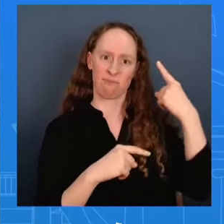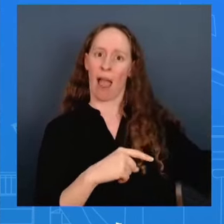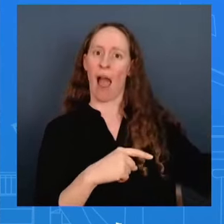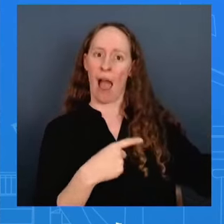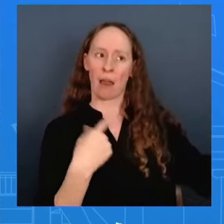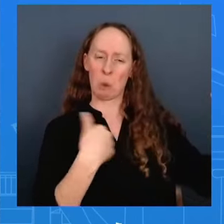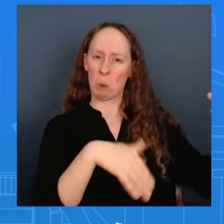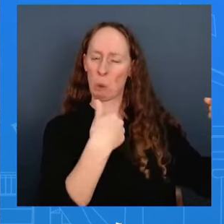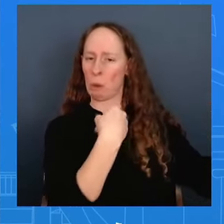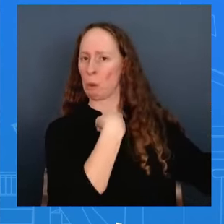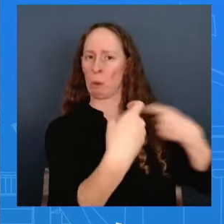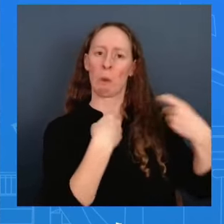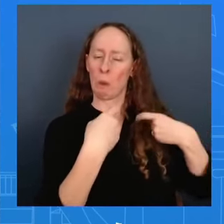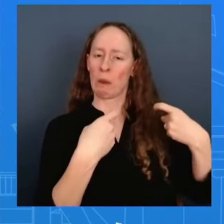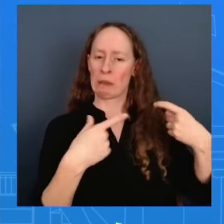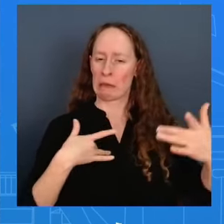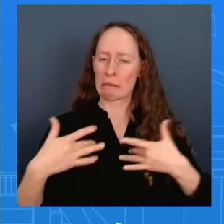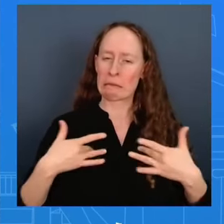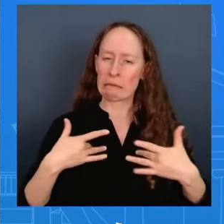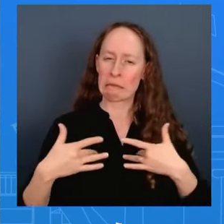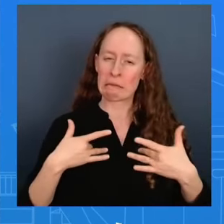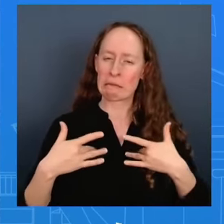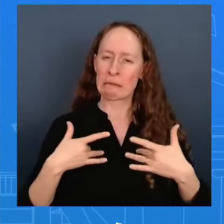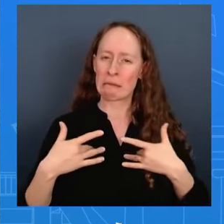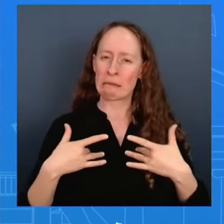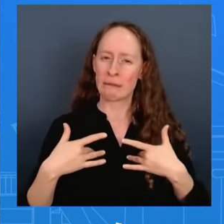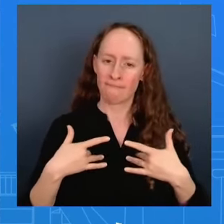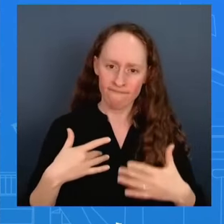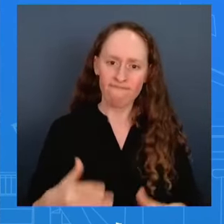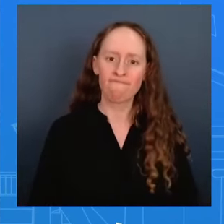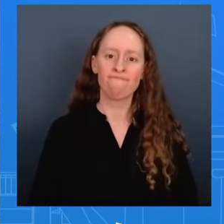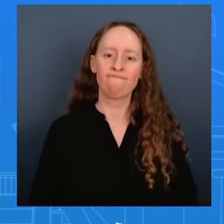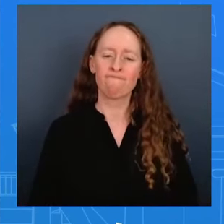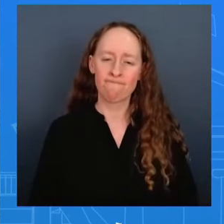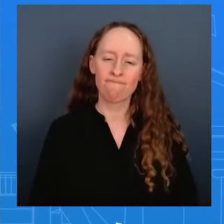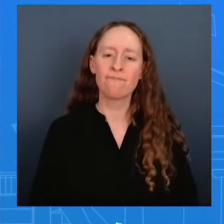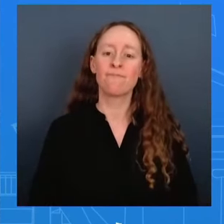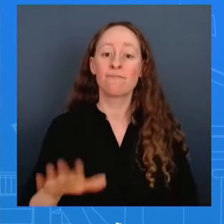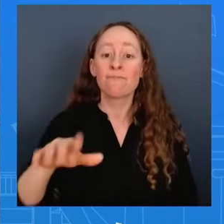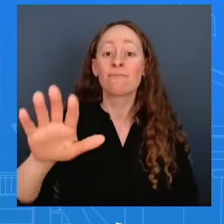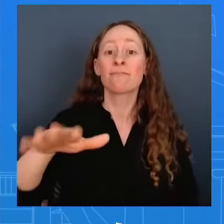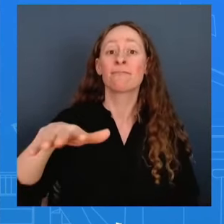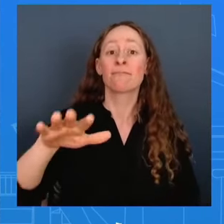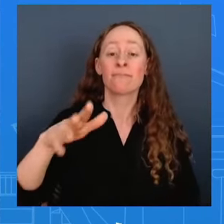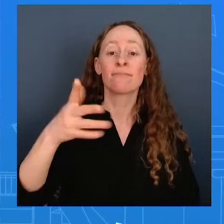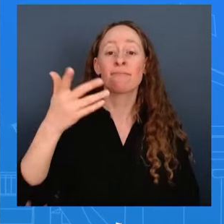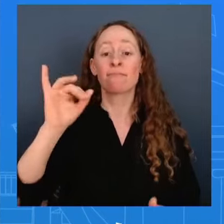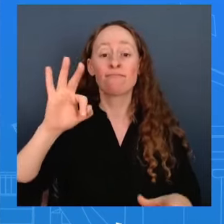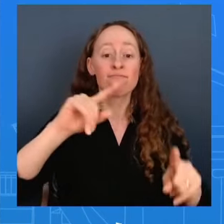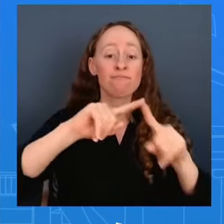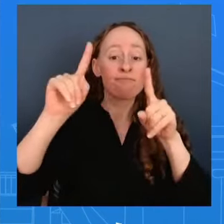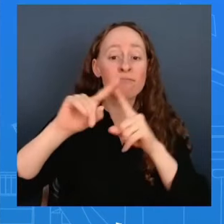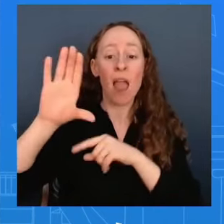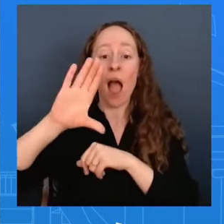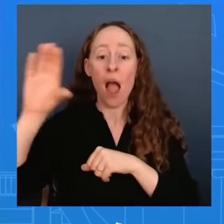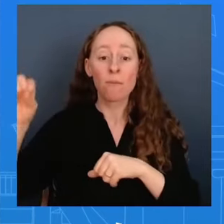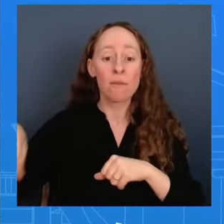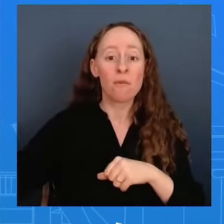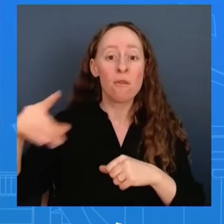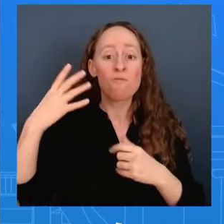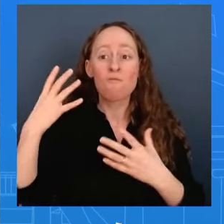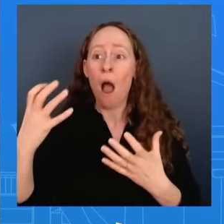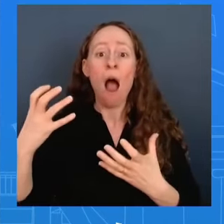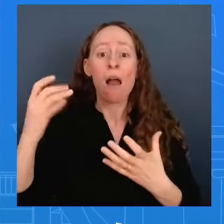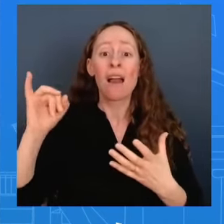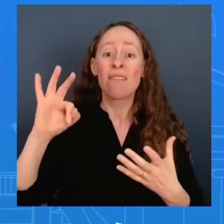dependencies that it has created when a partner does something that it does not like politically on mexico